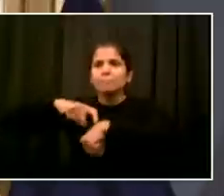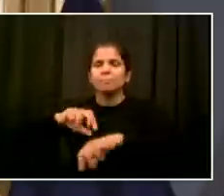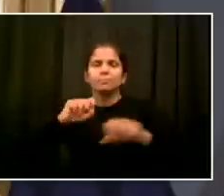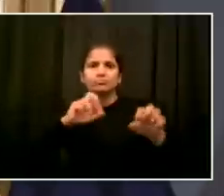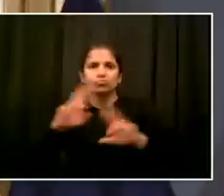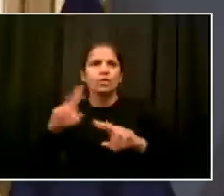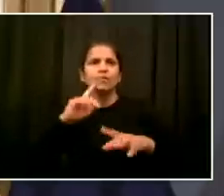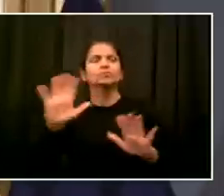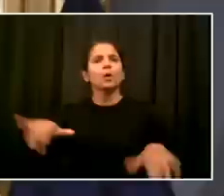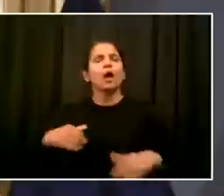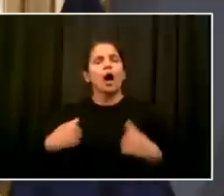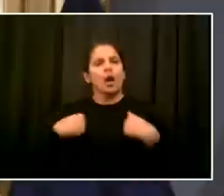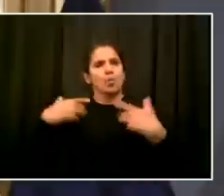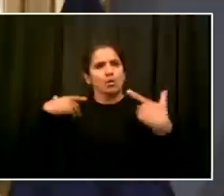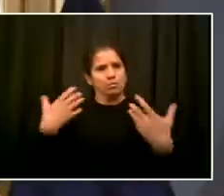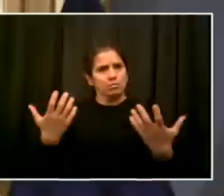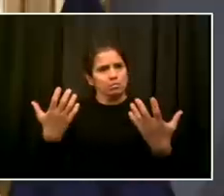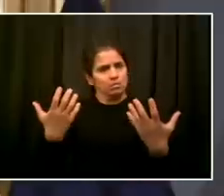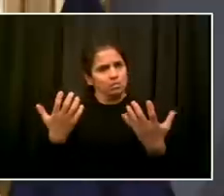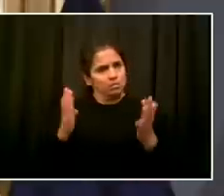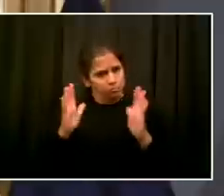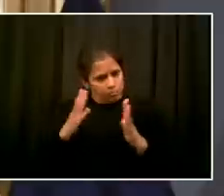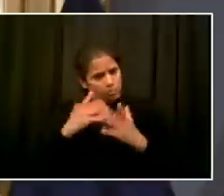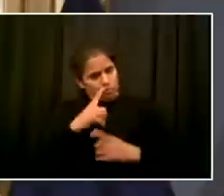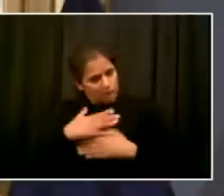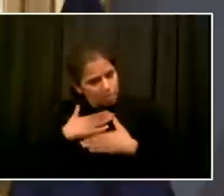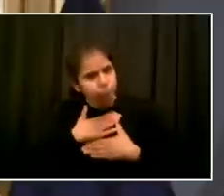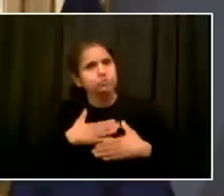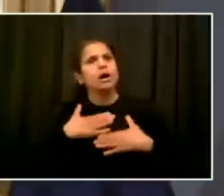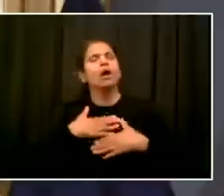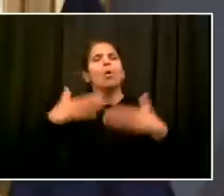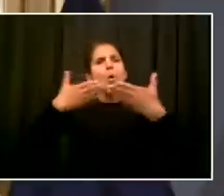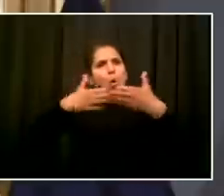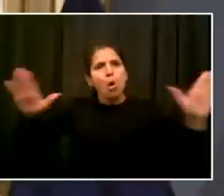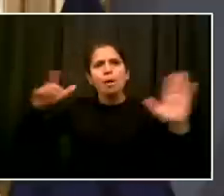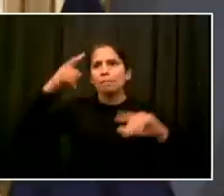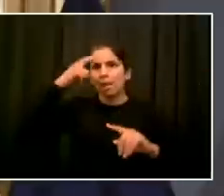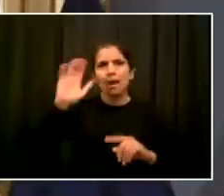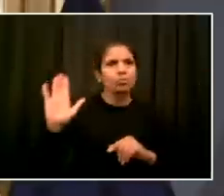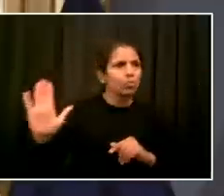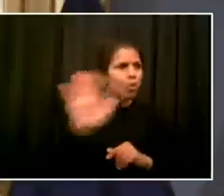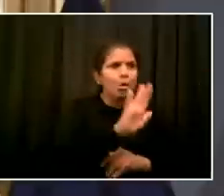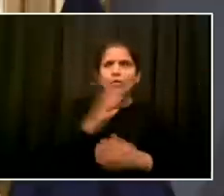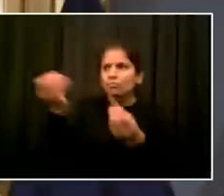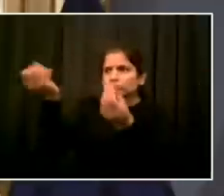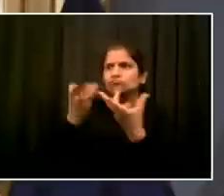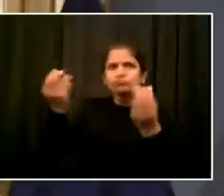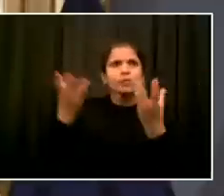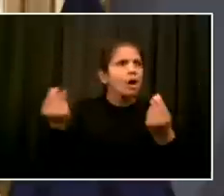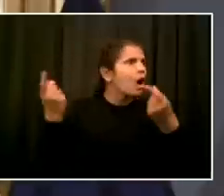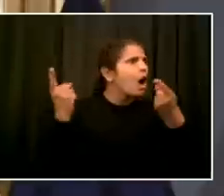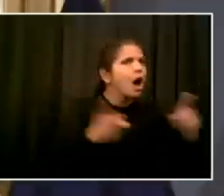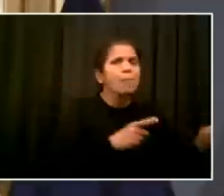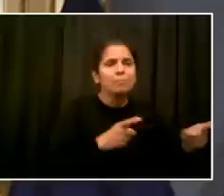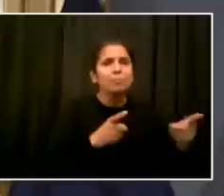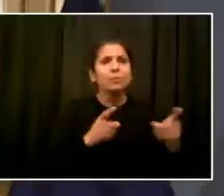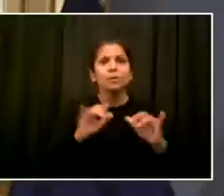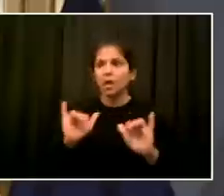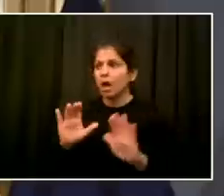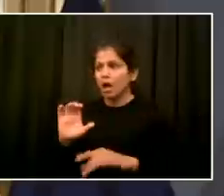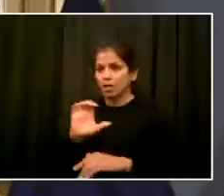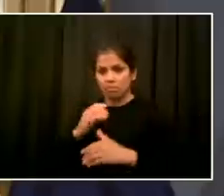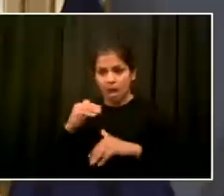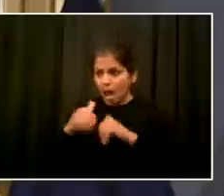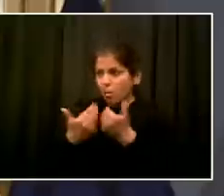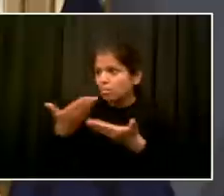look at how the men and women of this department are holding up, trying to keep New Yorkers safe during this difficult time. And I